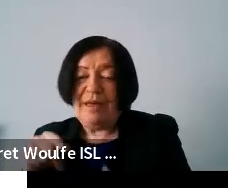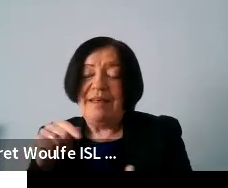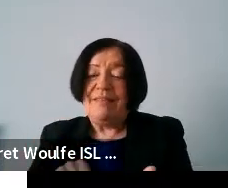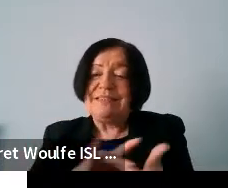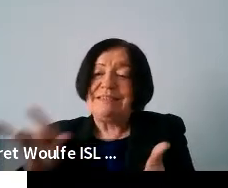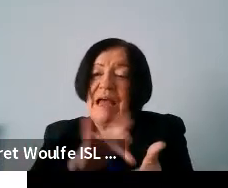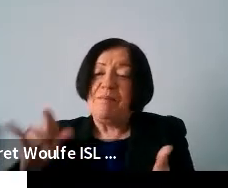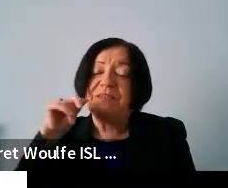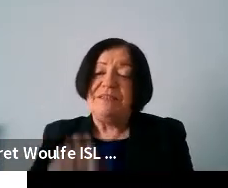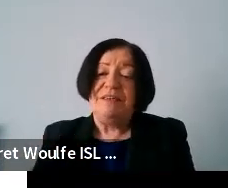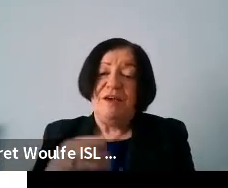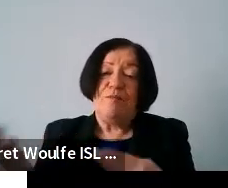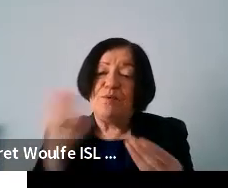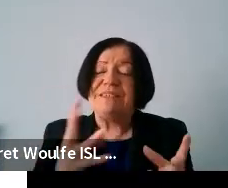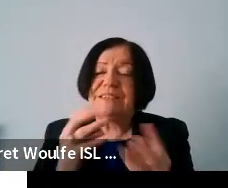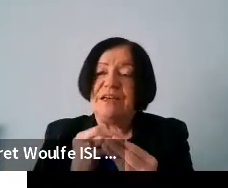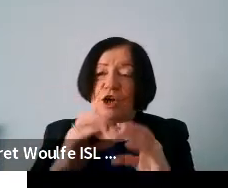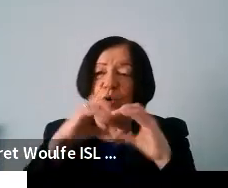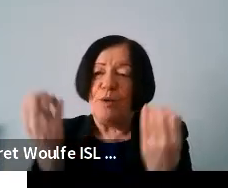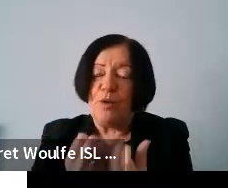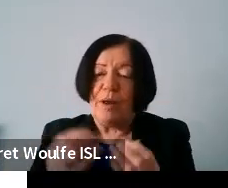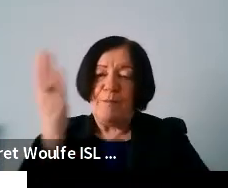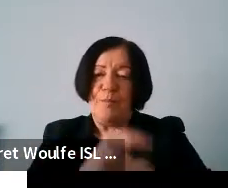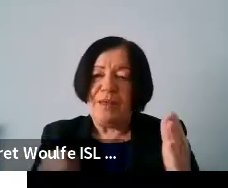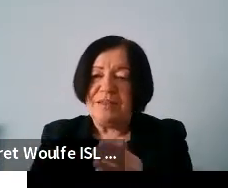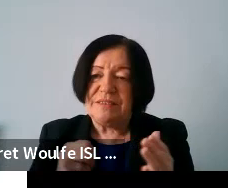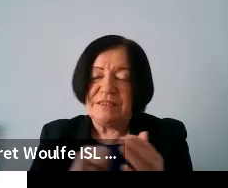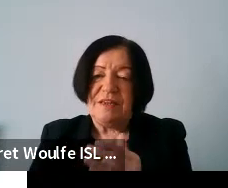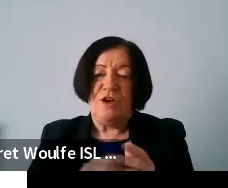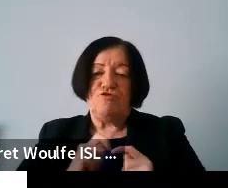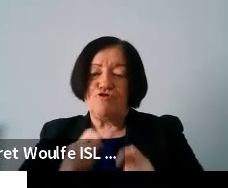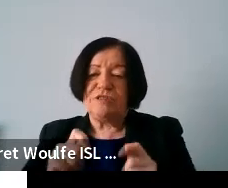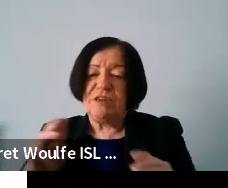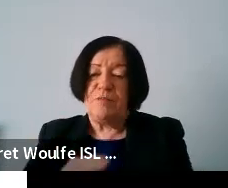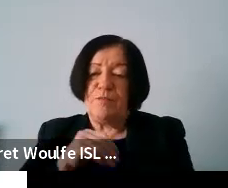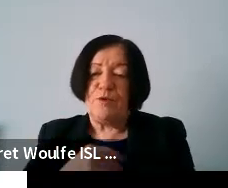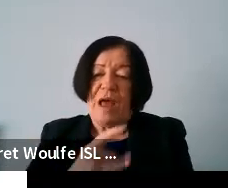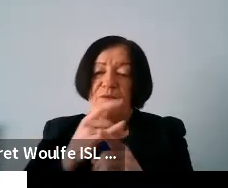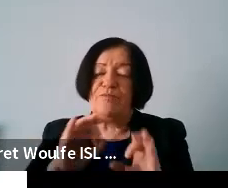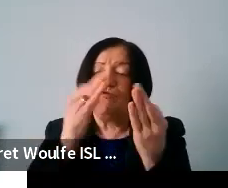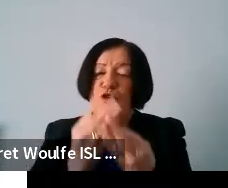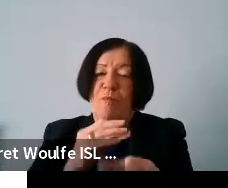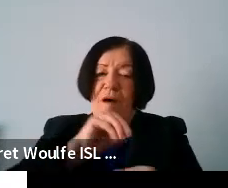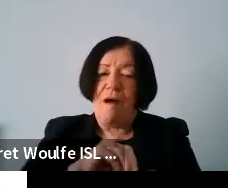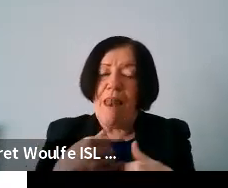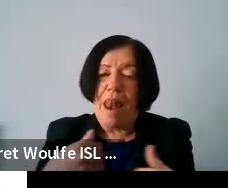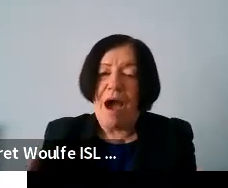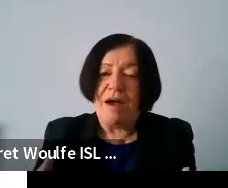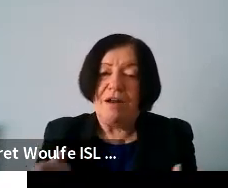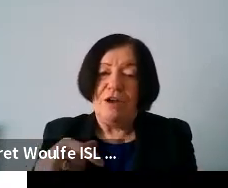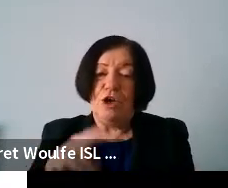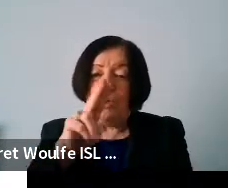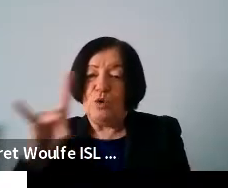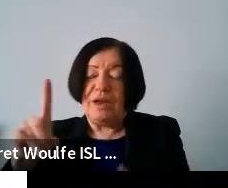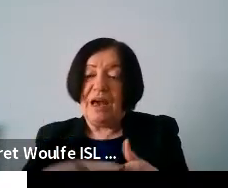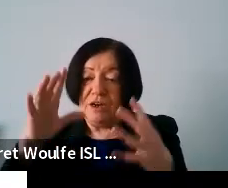interesting program that brings together community business trusted people to help this group to get online the uk and